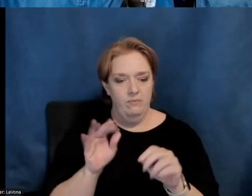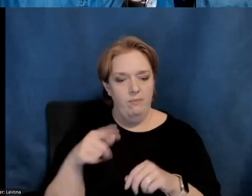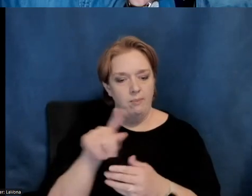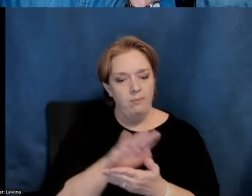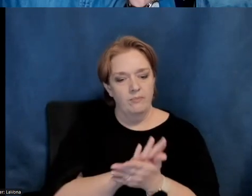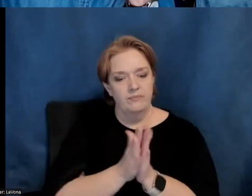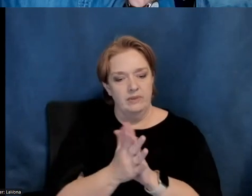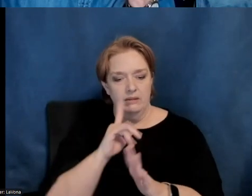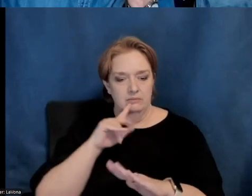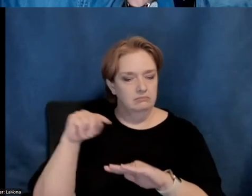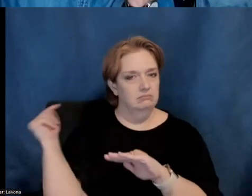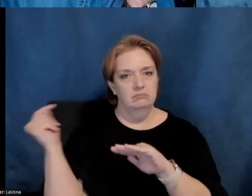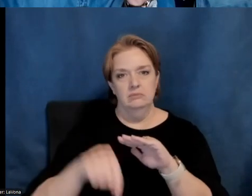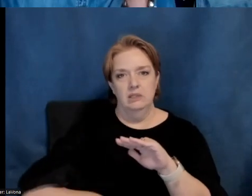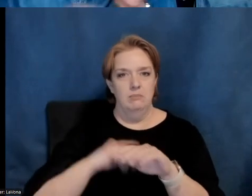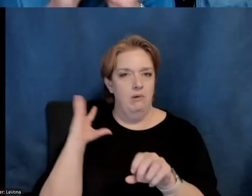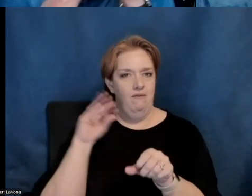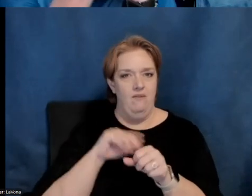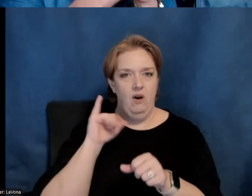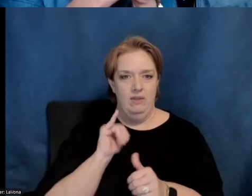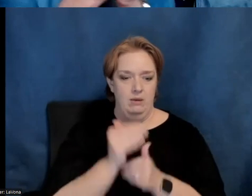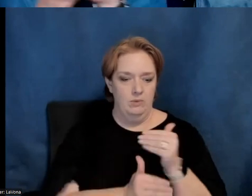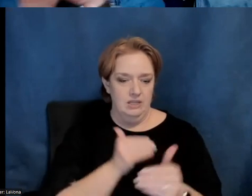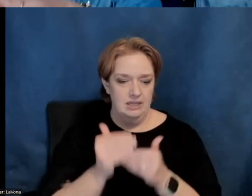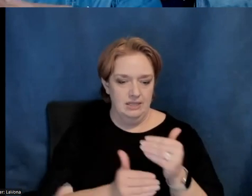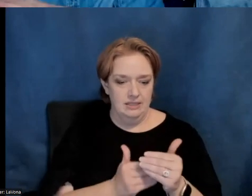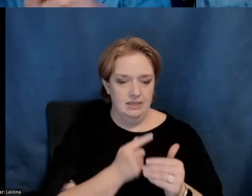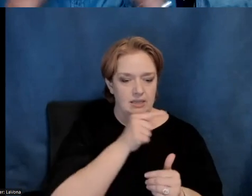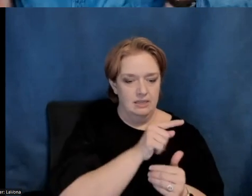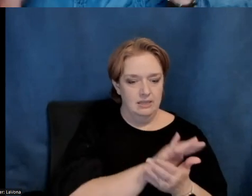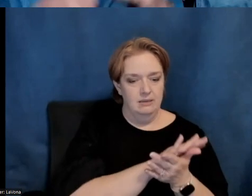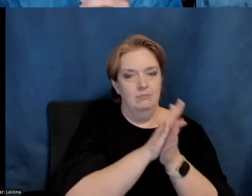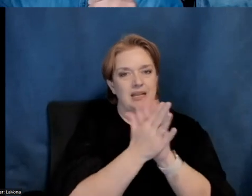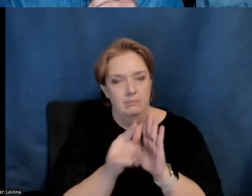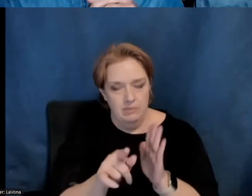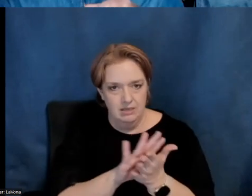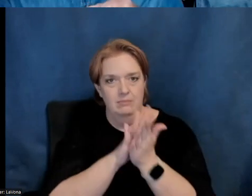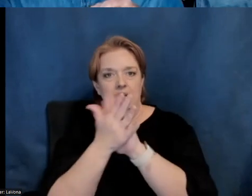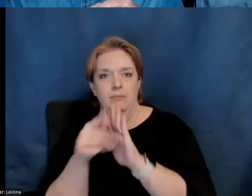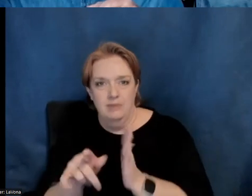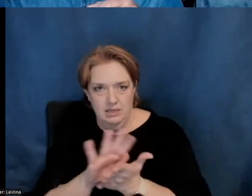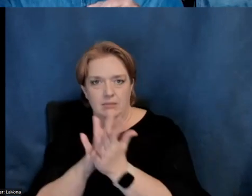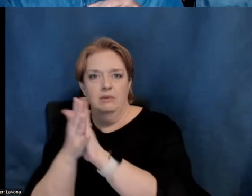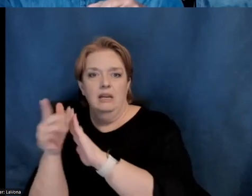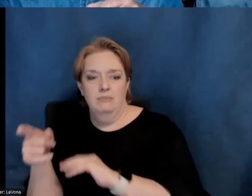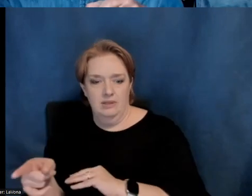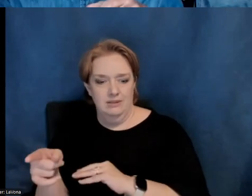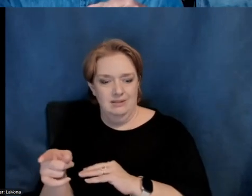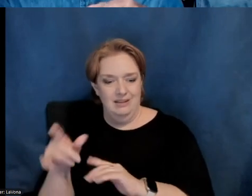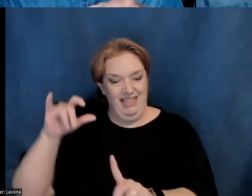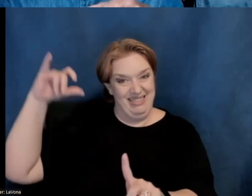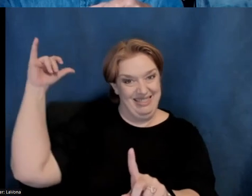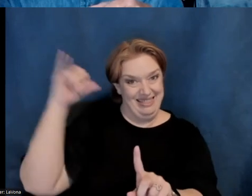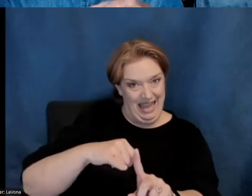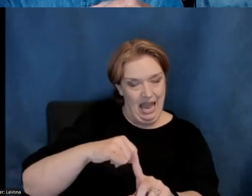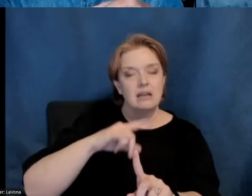deeply involved in the process of turning one thing into another thing. Well, what is that but the story of, uh,